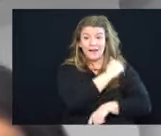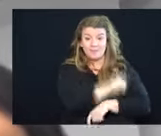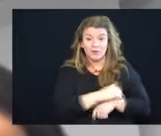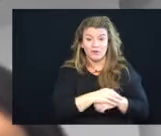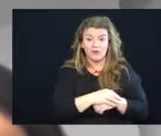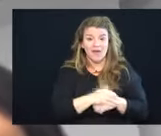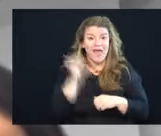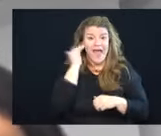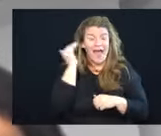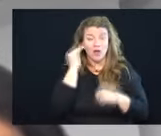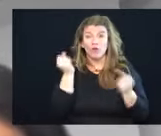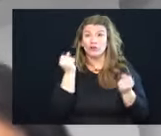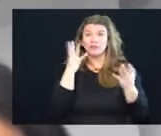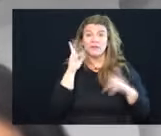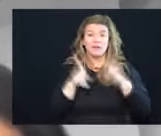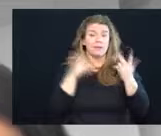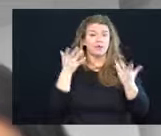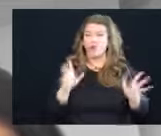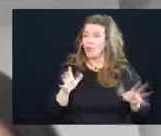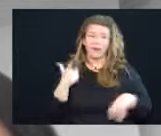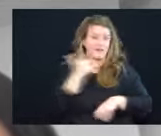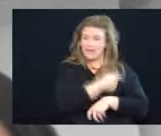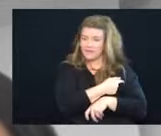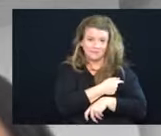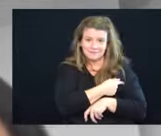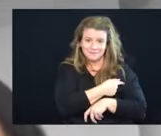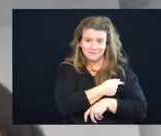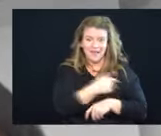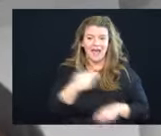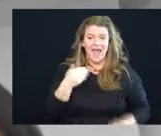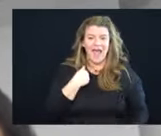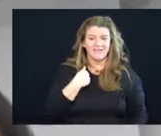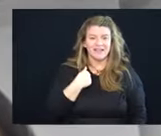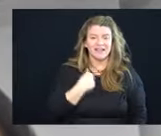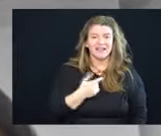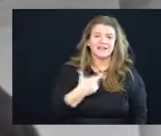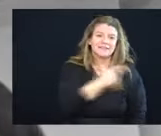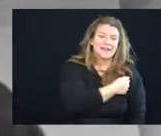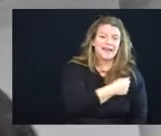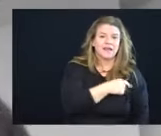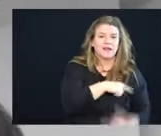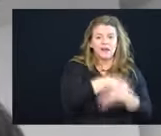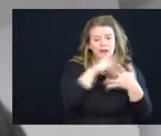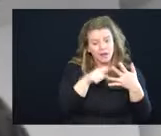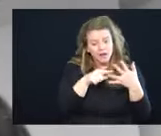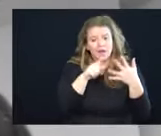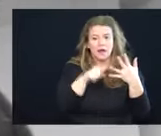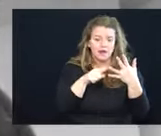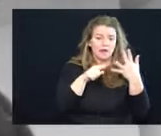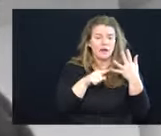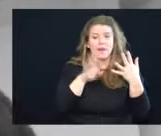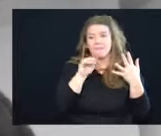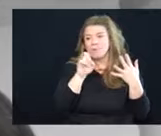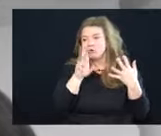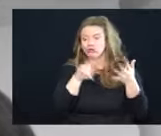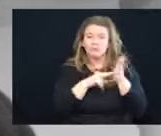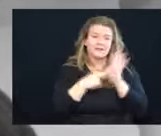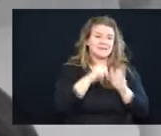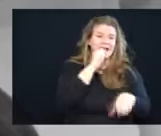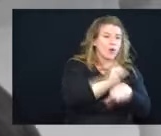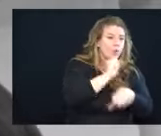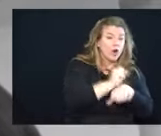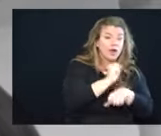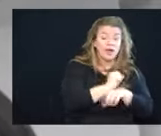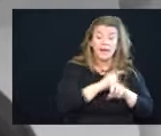people that don't want to take the vaccine, especially with, you know, having to take another booster shot, and they think it's not working. But I've told